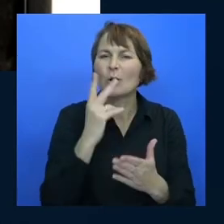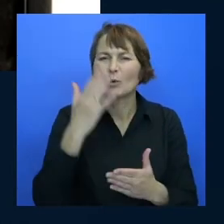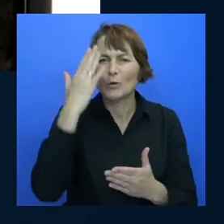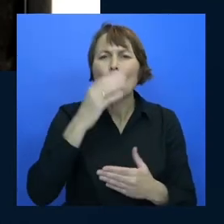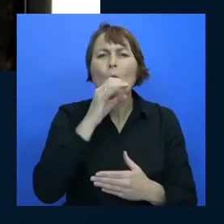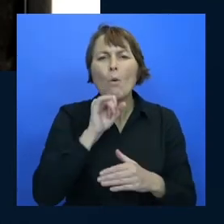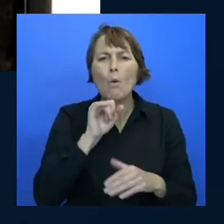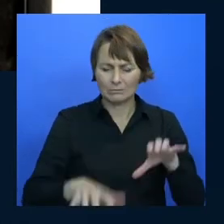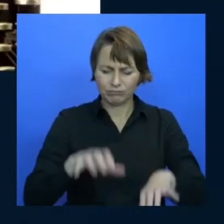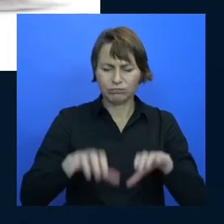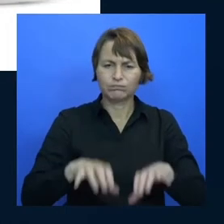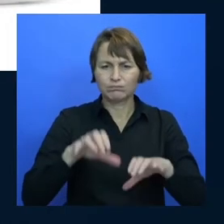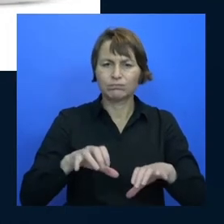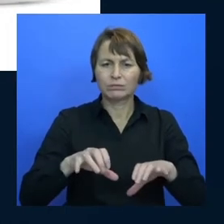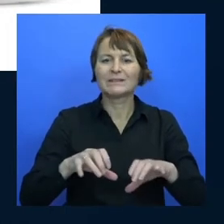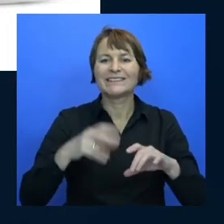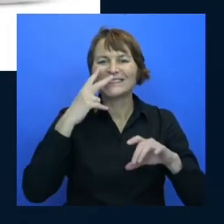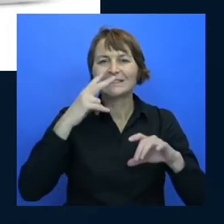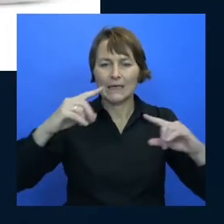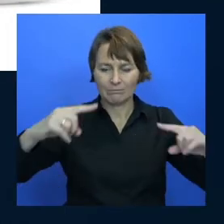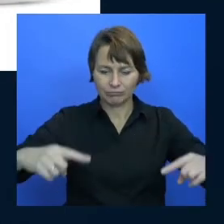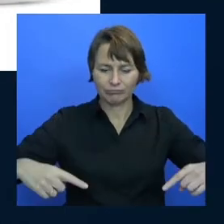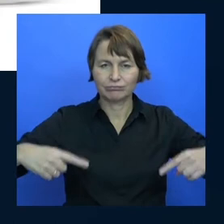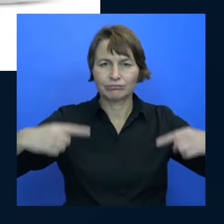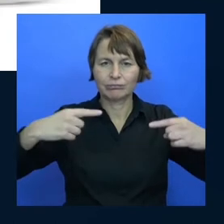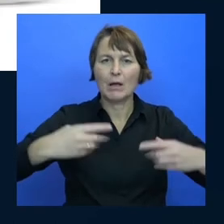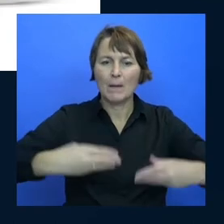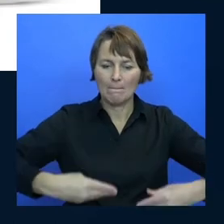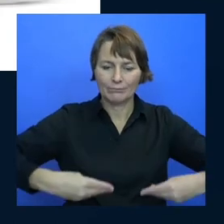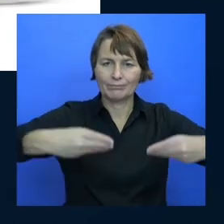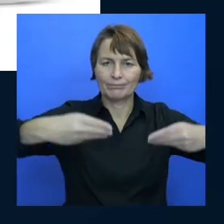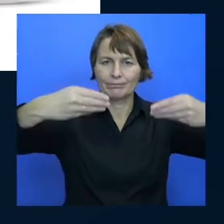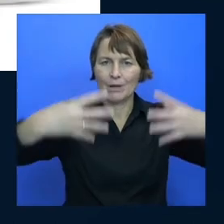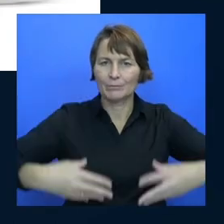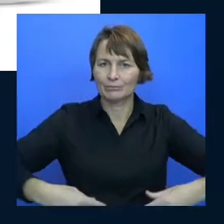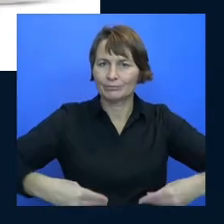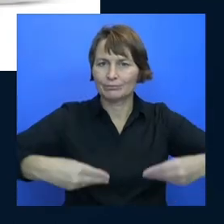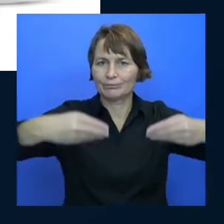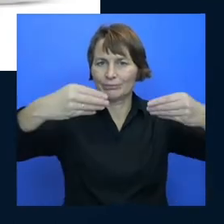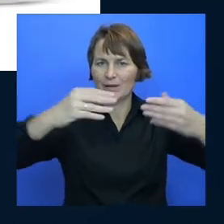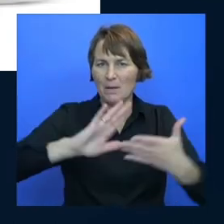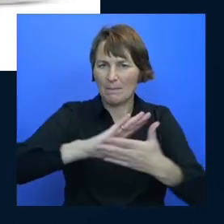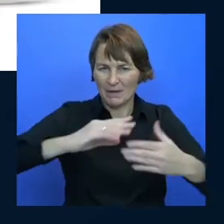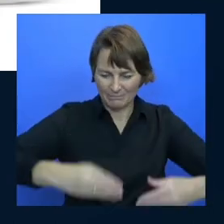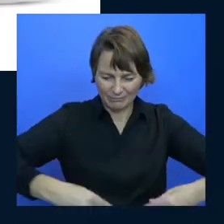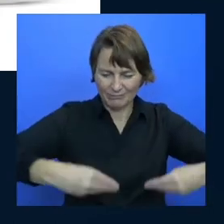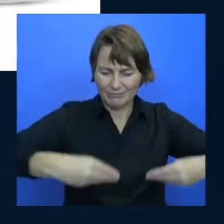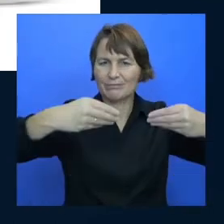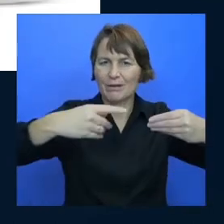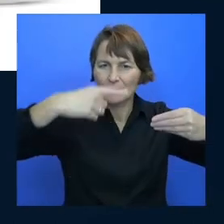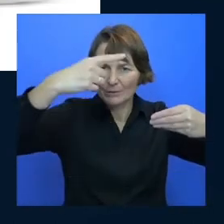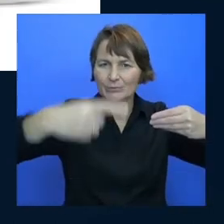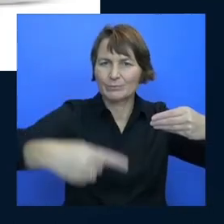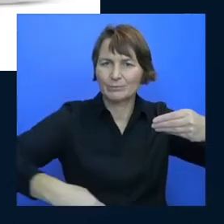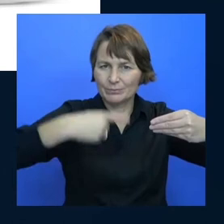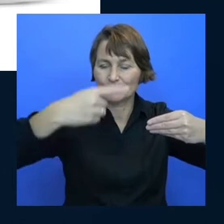paper and back in the day in the i don't know the 40s or 50s when typewriters got hooked